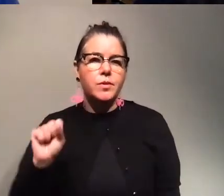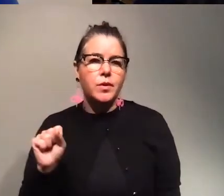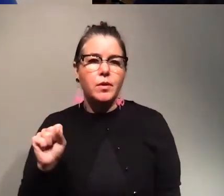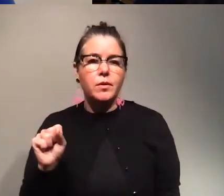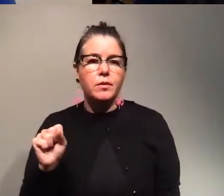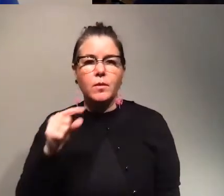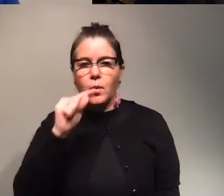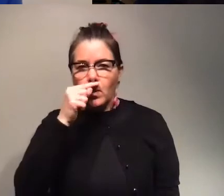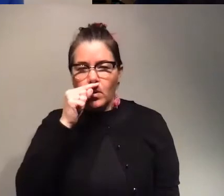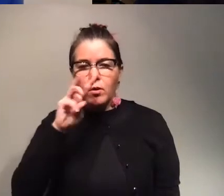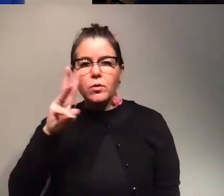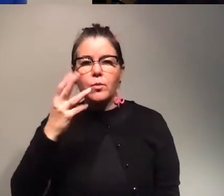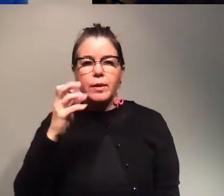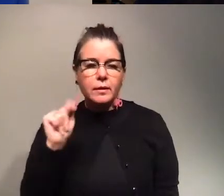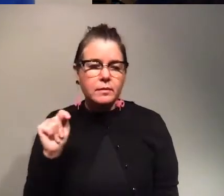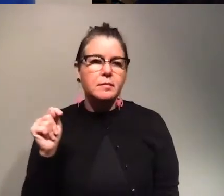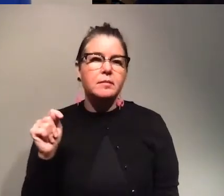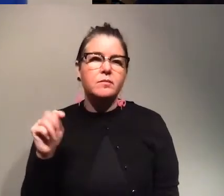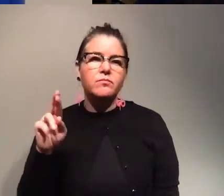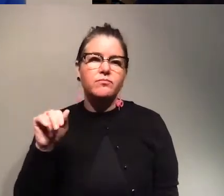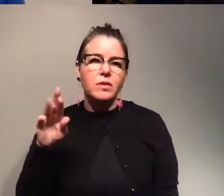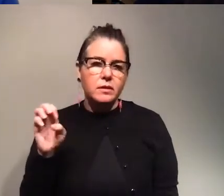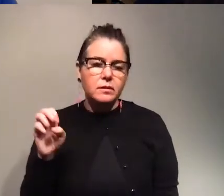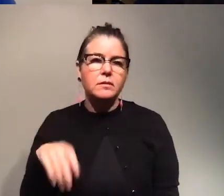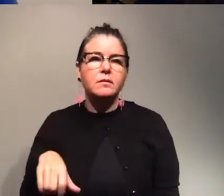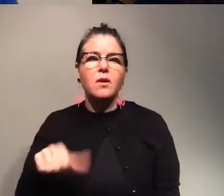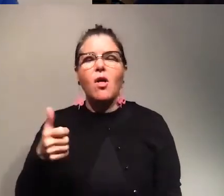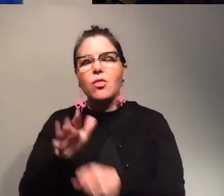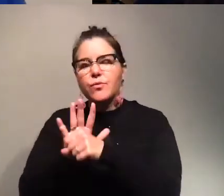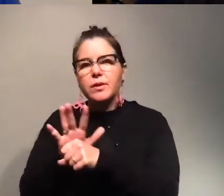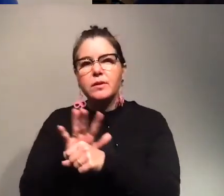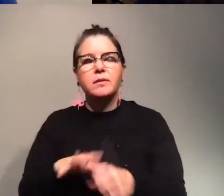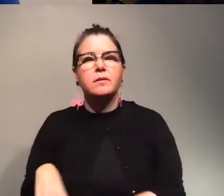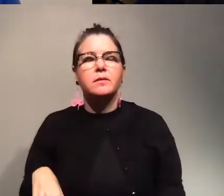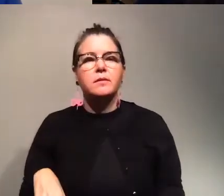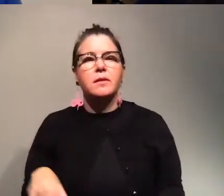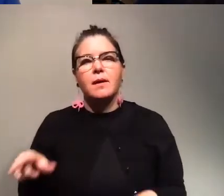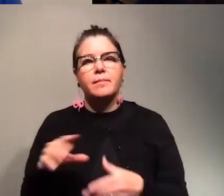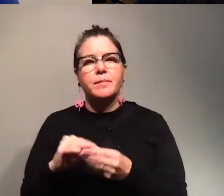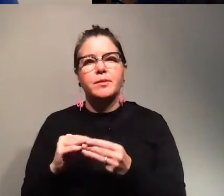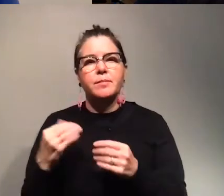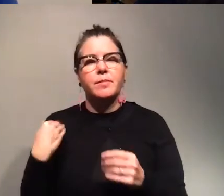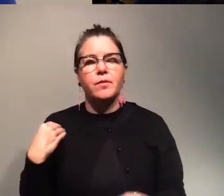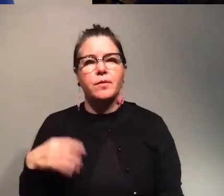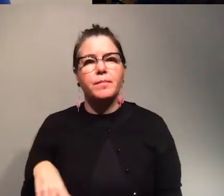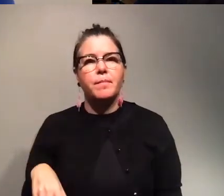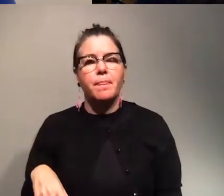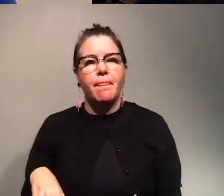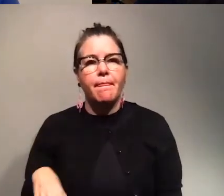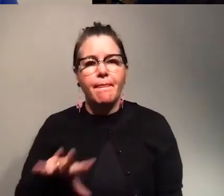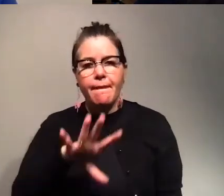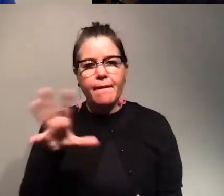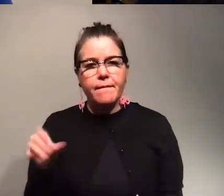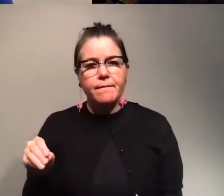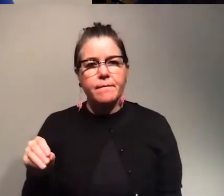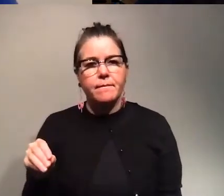corn and wheat and also rice and in other regions uh as i mentioned before for example in some regions in africa